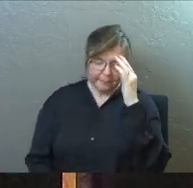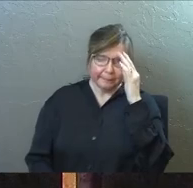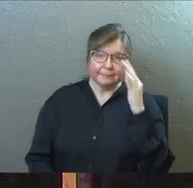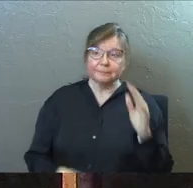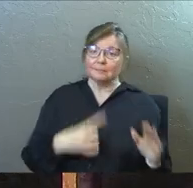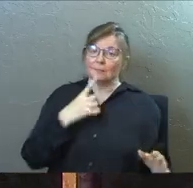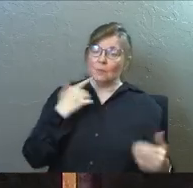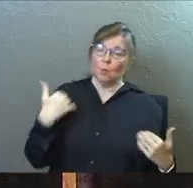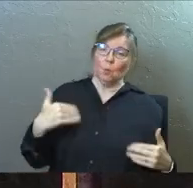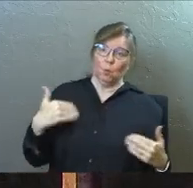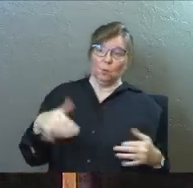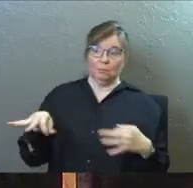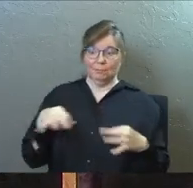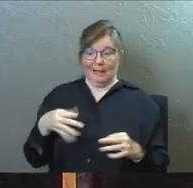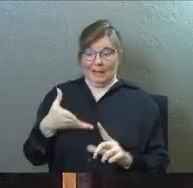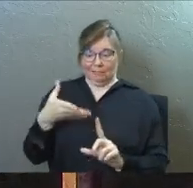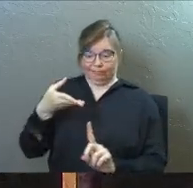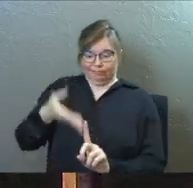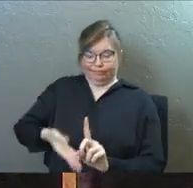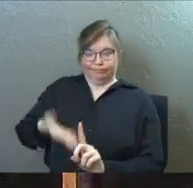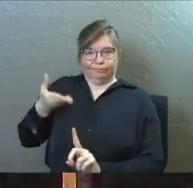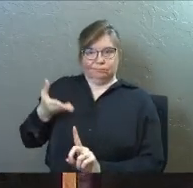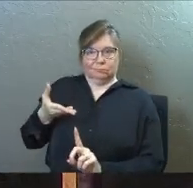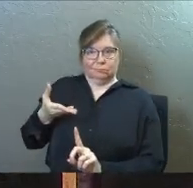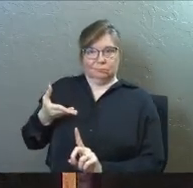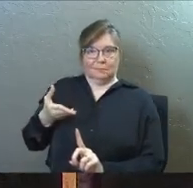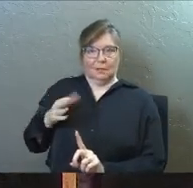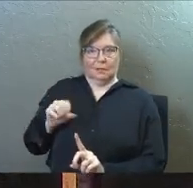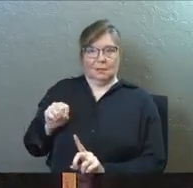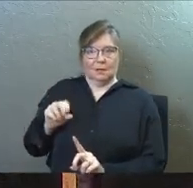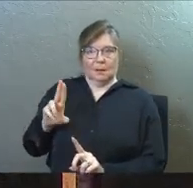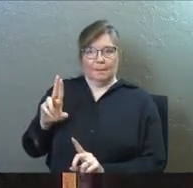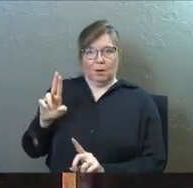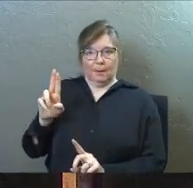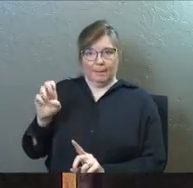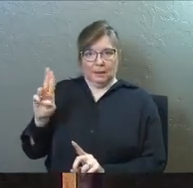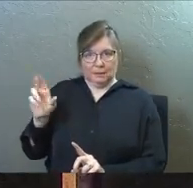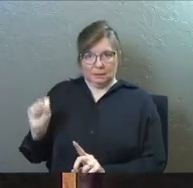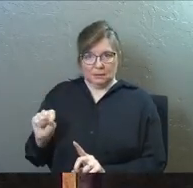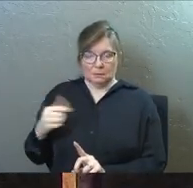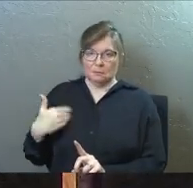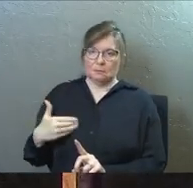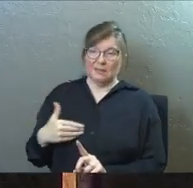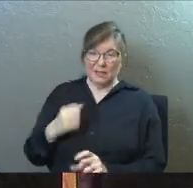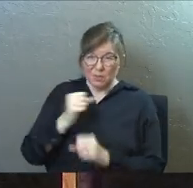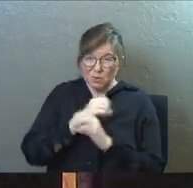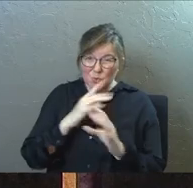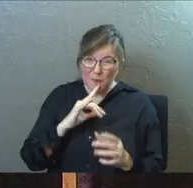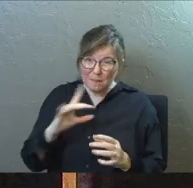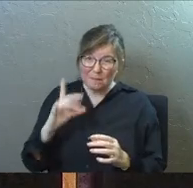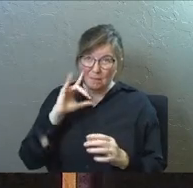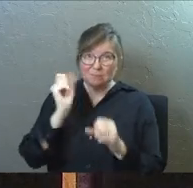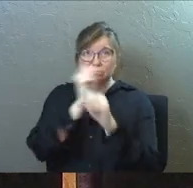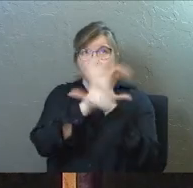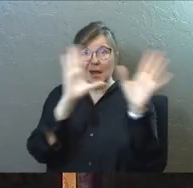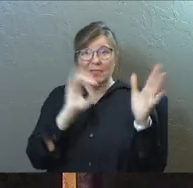It says so much about him, and it says so much today about who we ought to be. could you imagine that conversation? You're